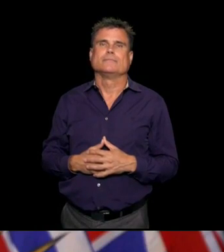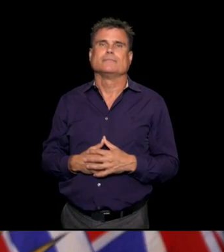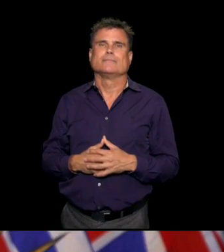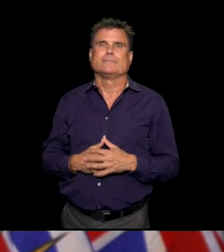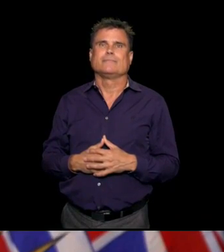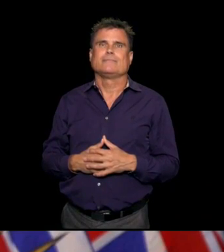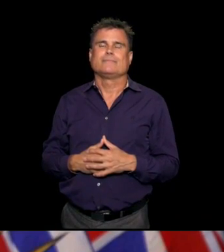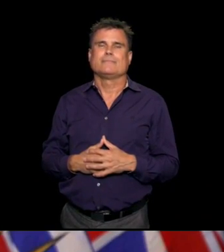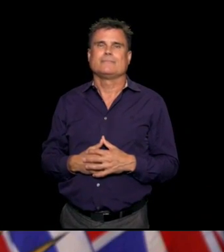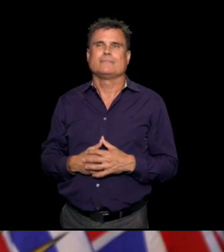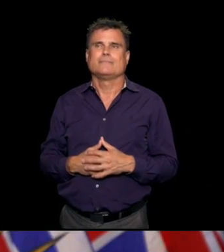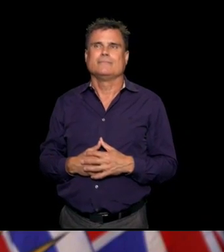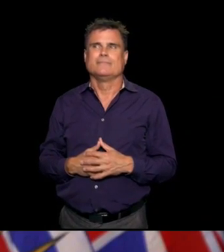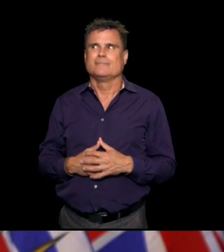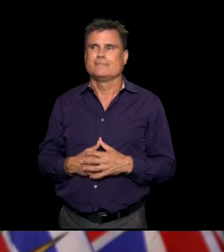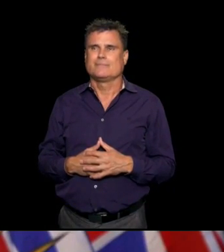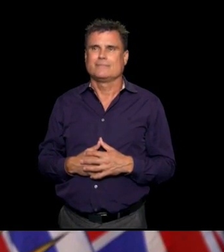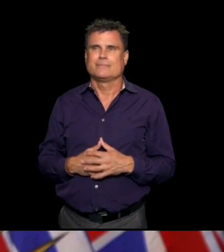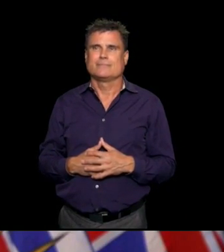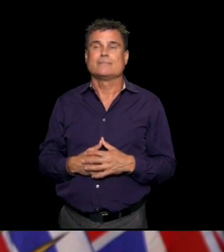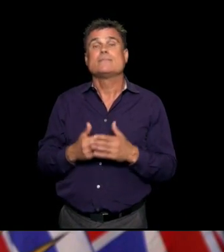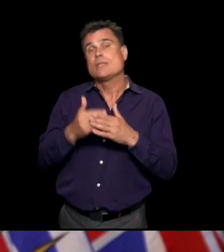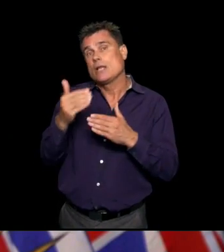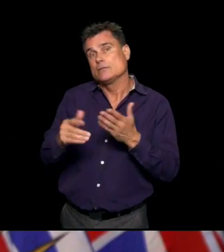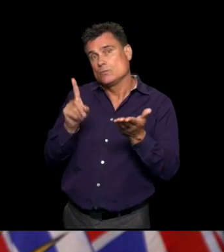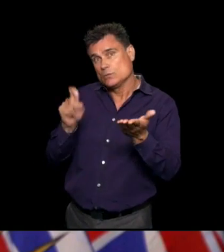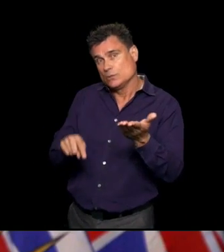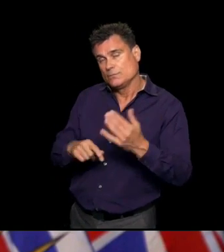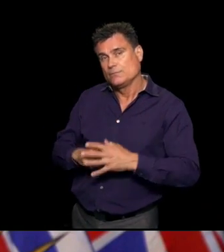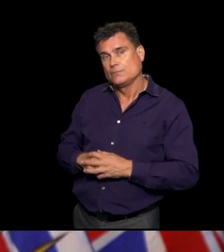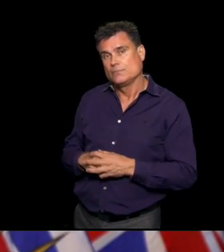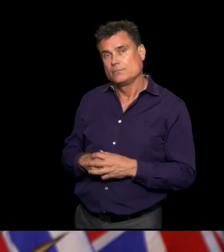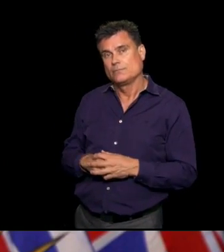Next question is from Glen Korstrom, Business in Vancouver. Thank